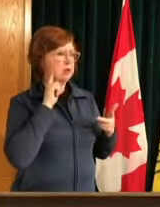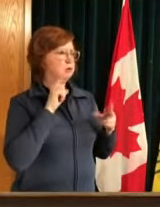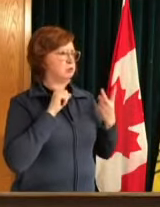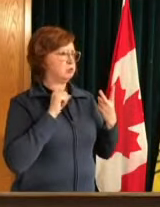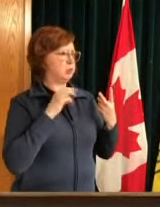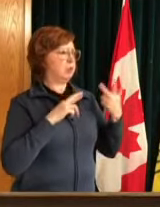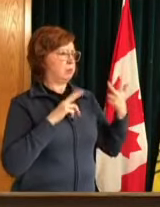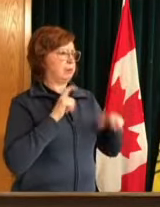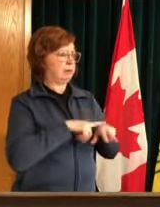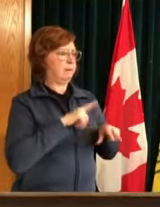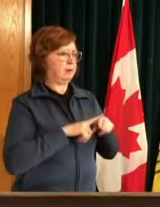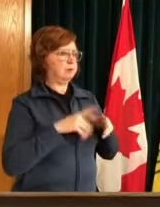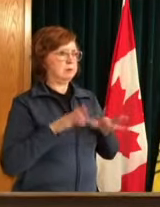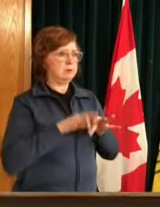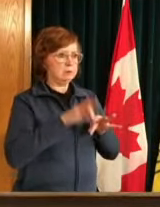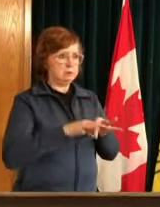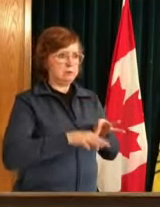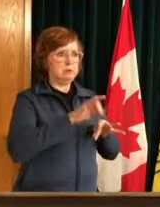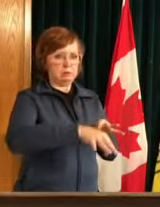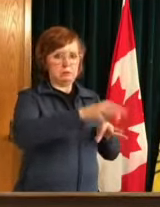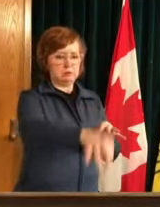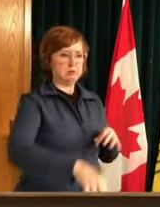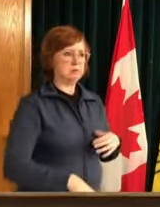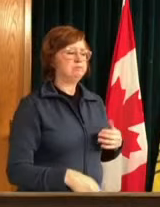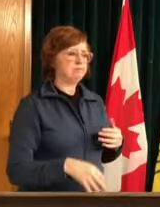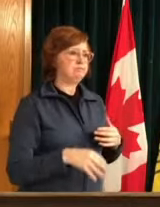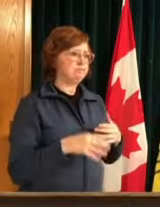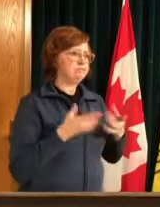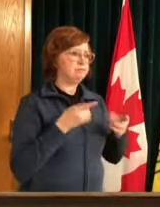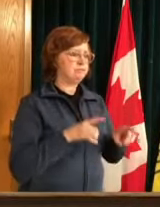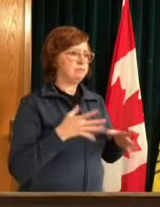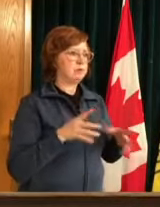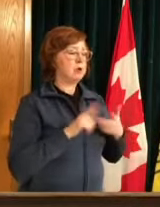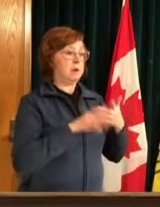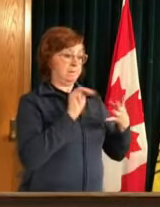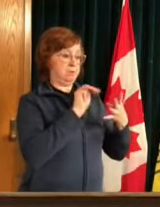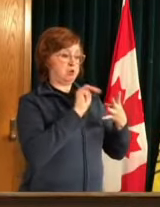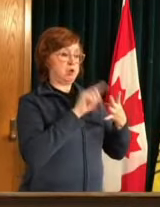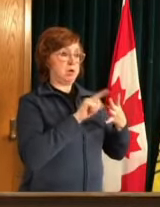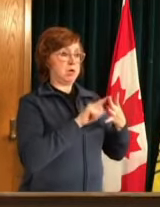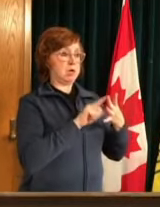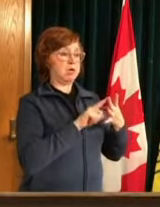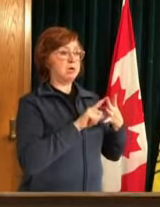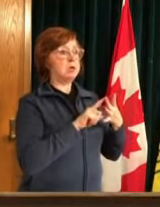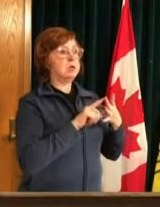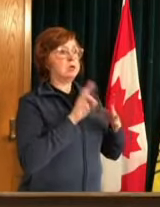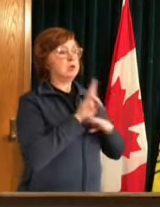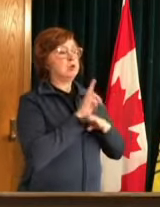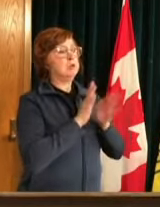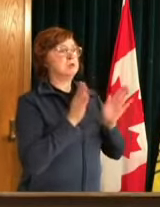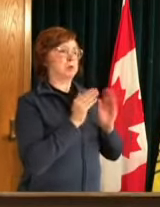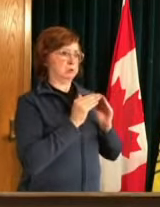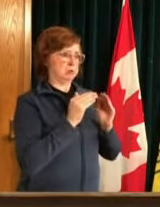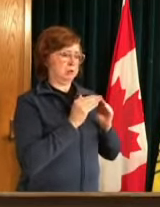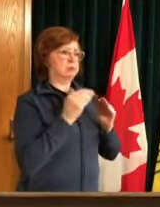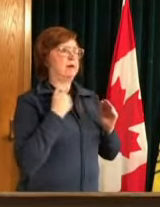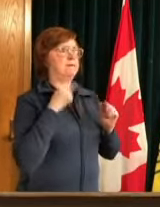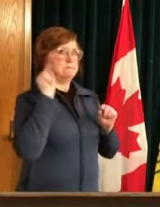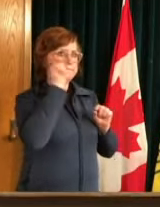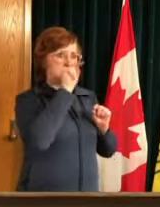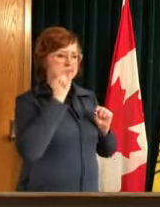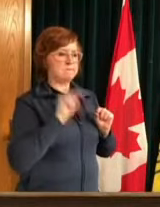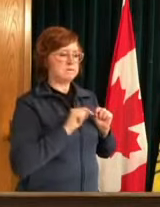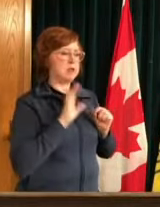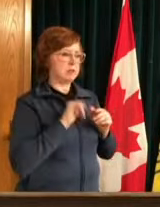appointments that we have had to rebook the moderna shipments as we know the moderna vaccine was being utilized in a number of uh more rural